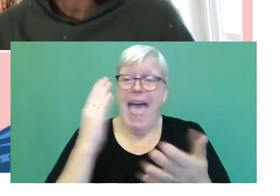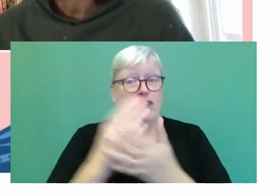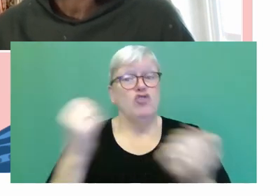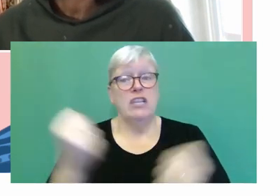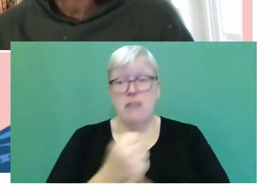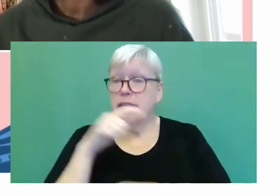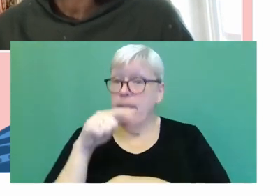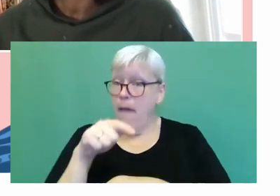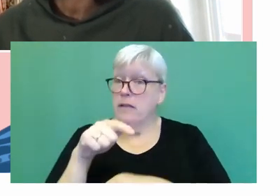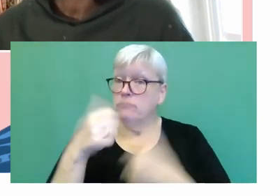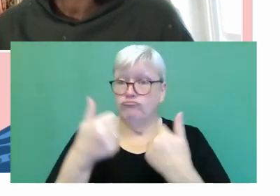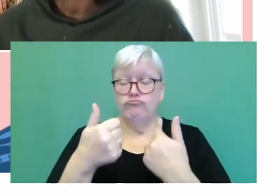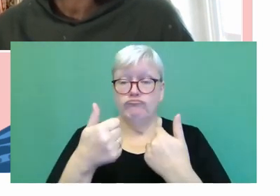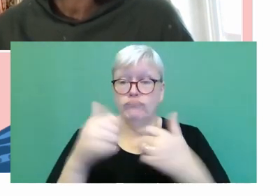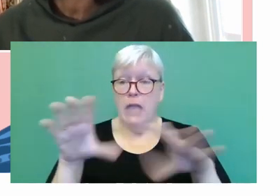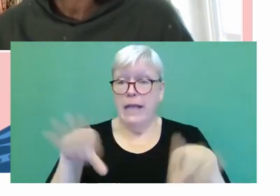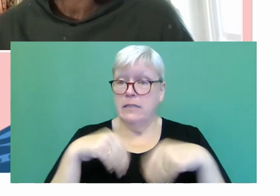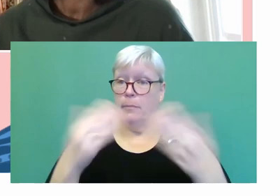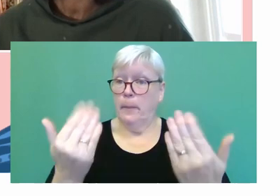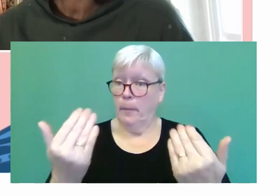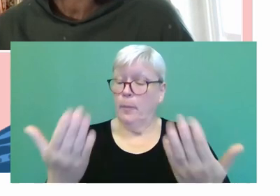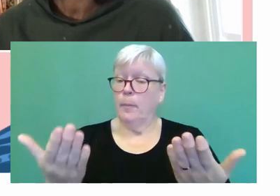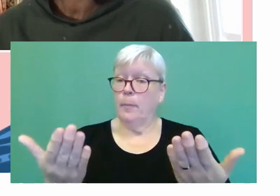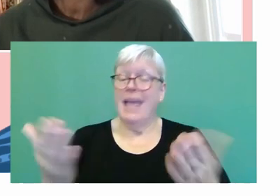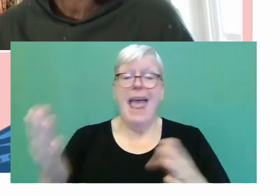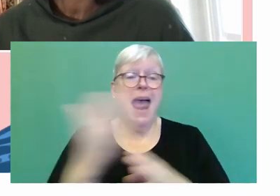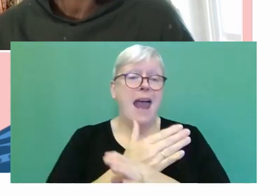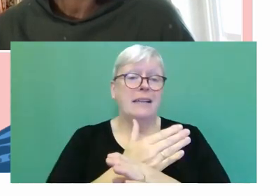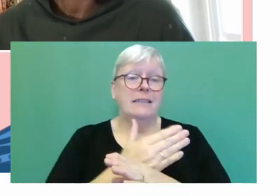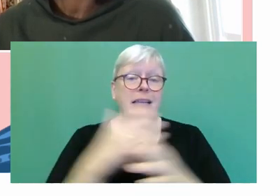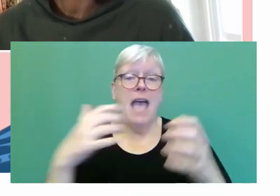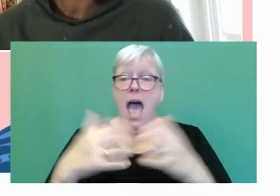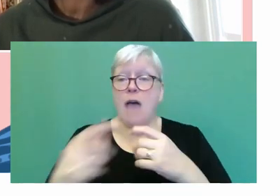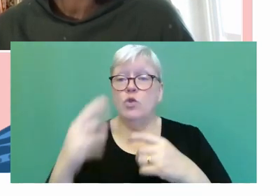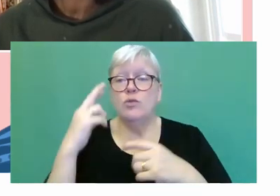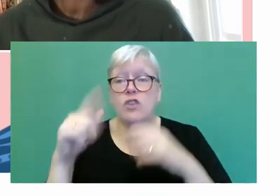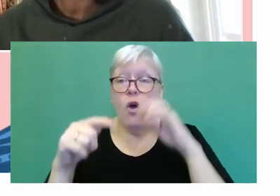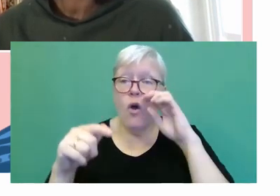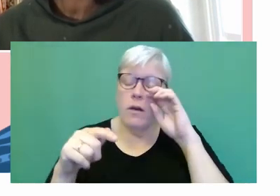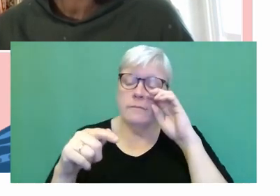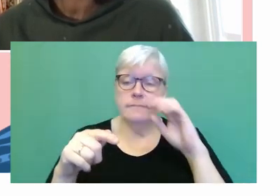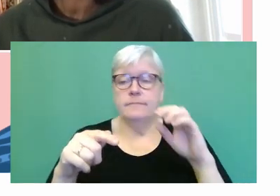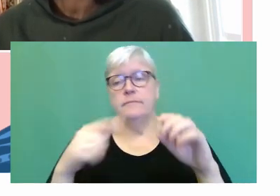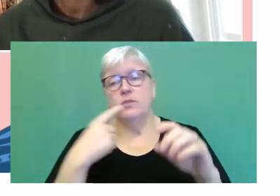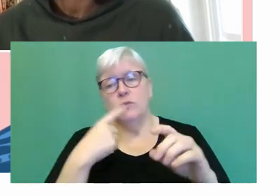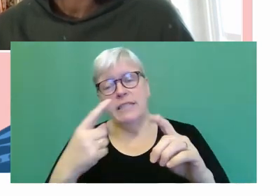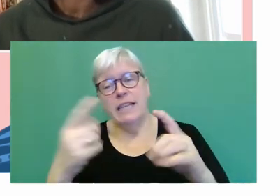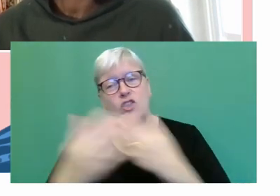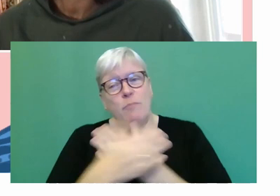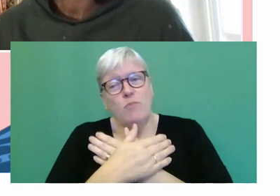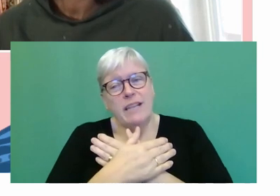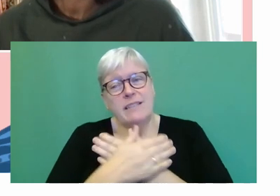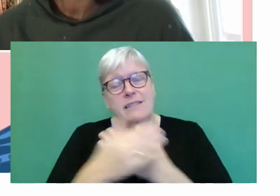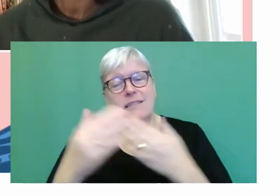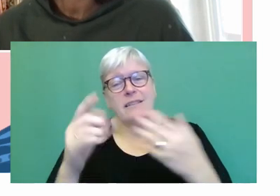And I just wondered, you know, certainly in the early stages, I mean, how you saw it, because would you say that she embraces her for who she